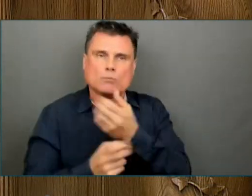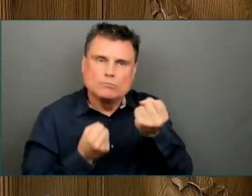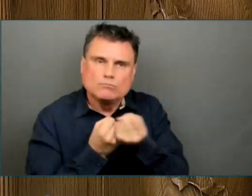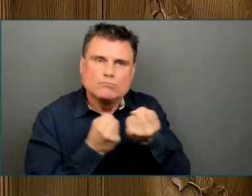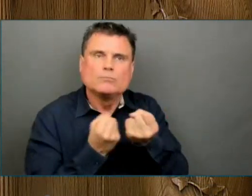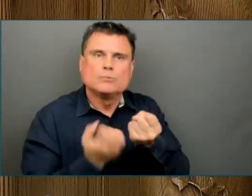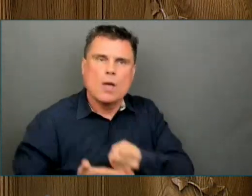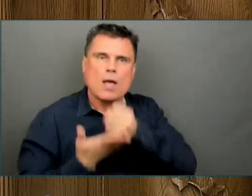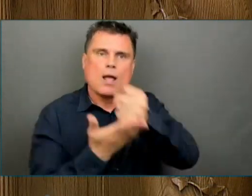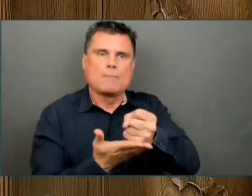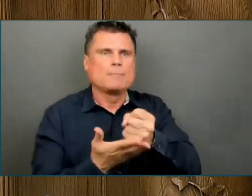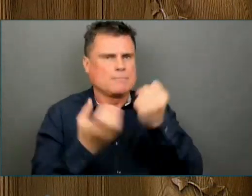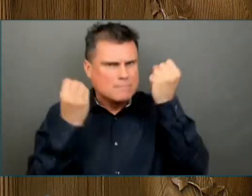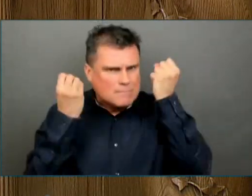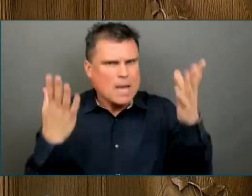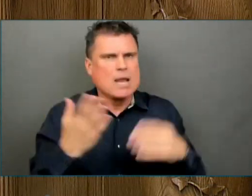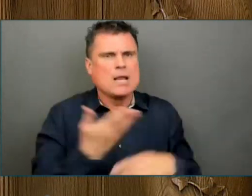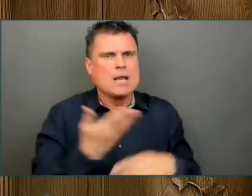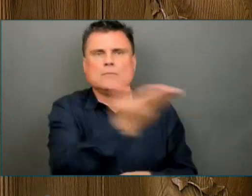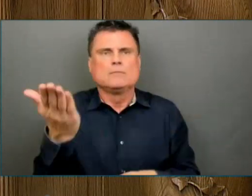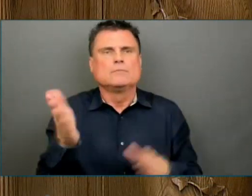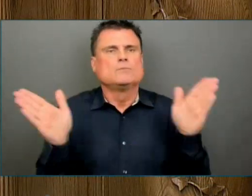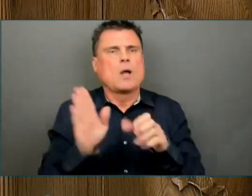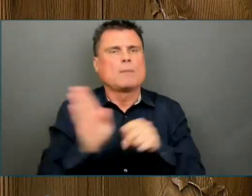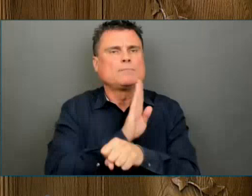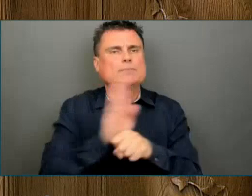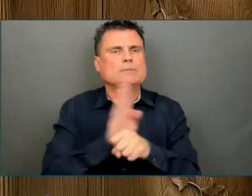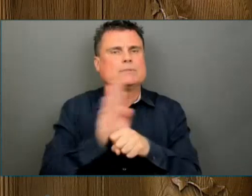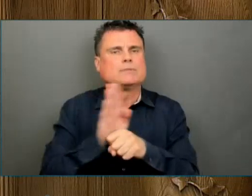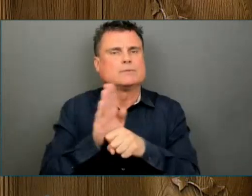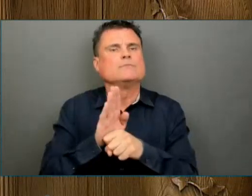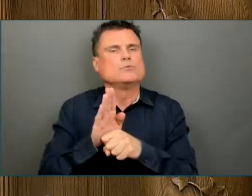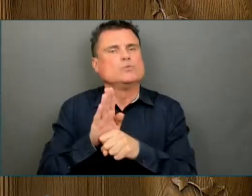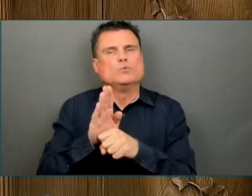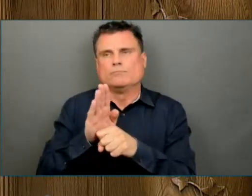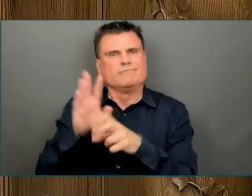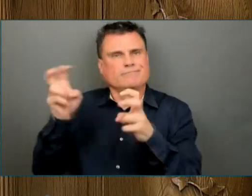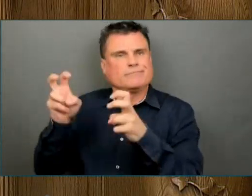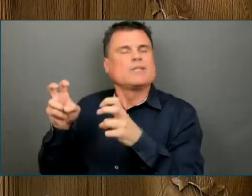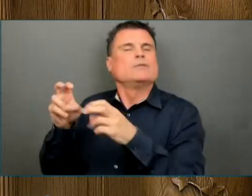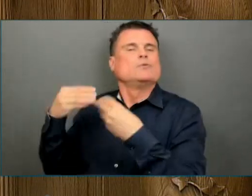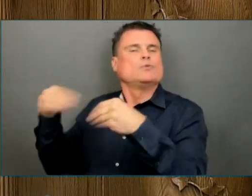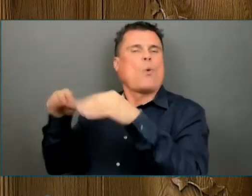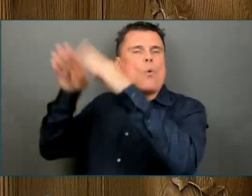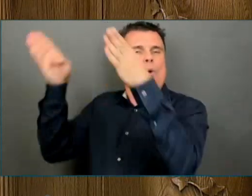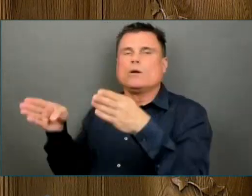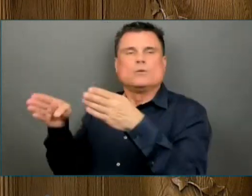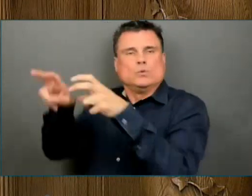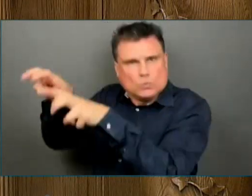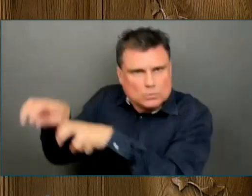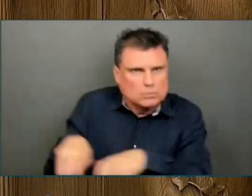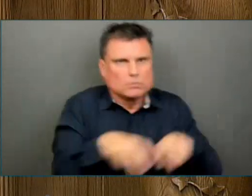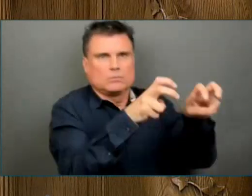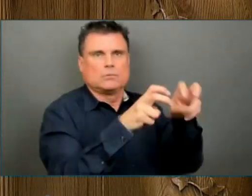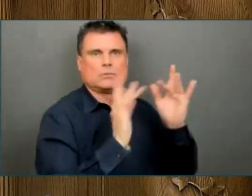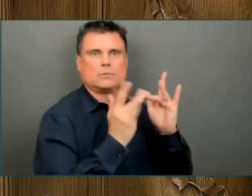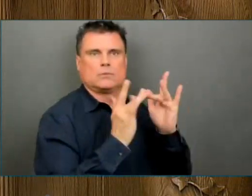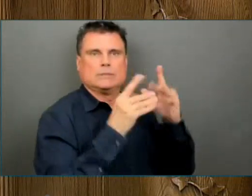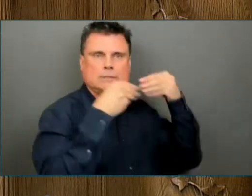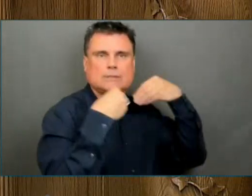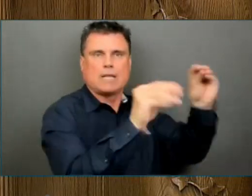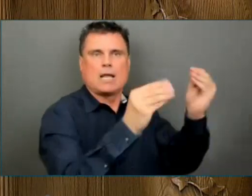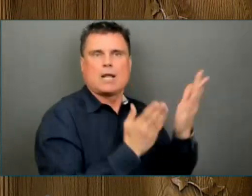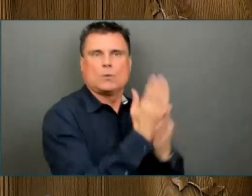and build or expand online stores. Throughout the pandemic, your government worked to keep essential offices open